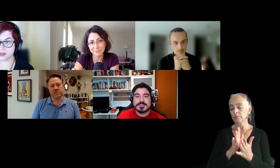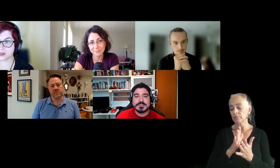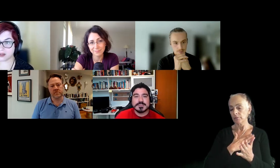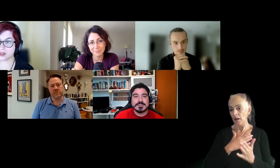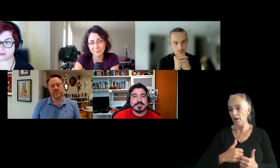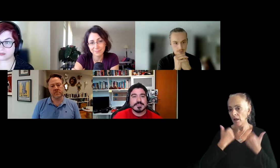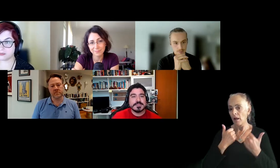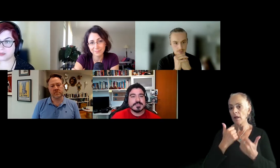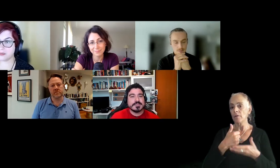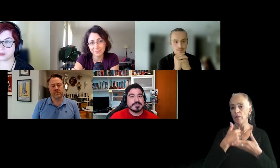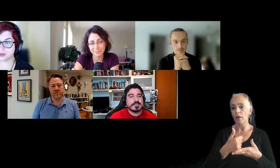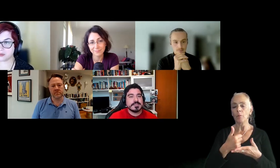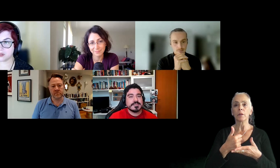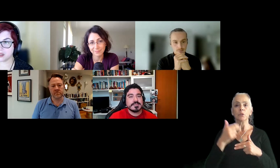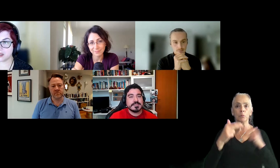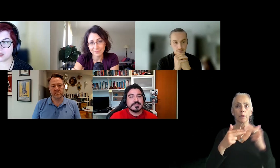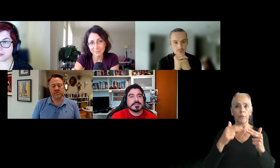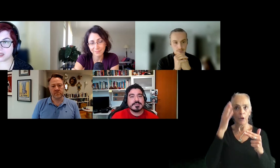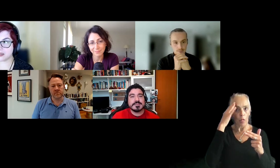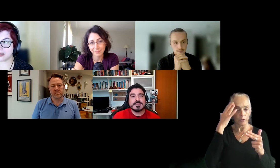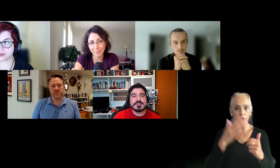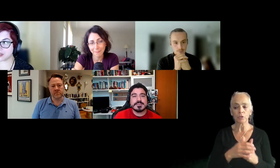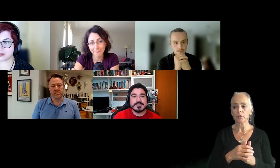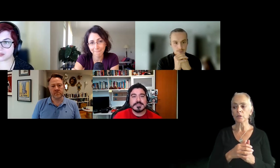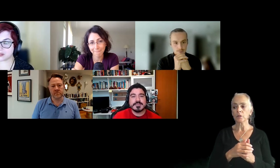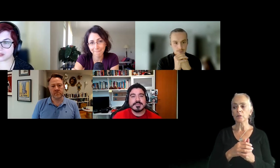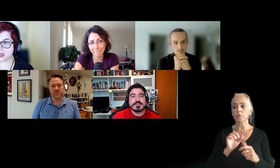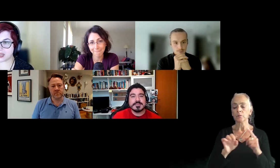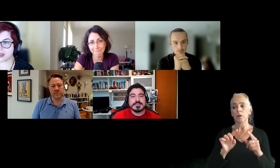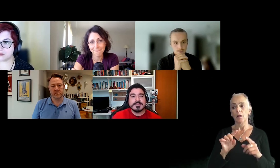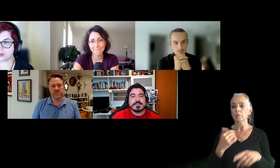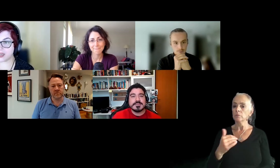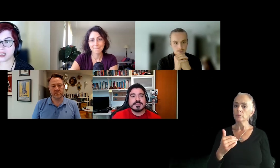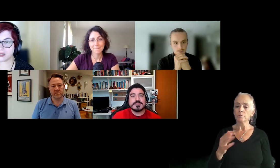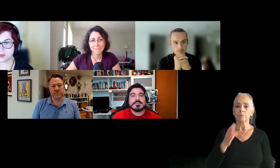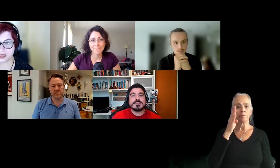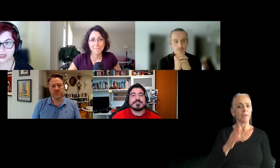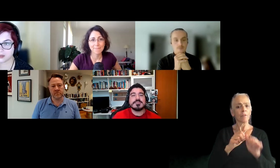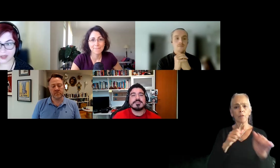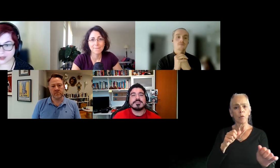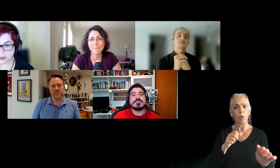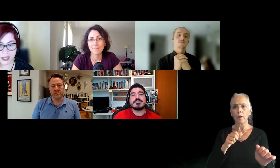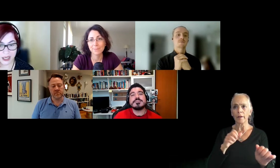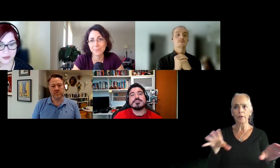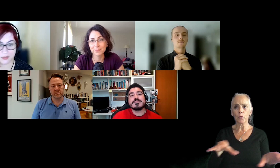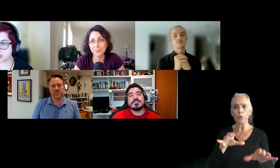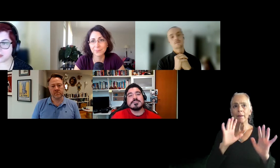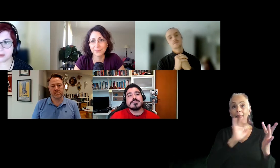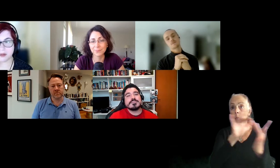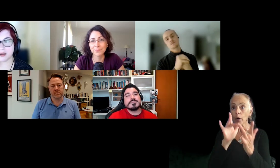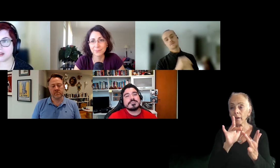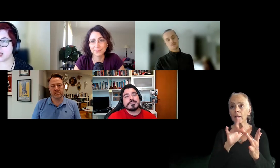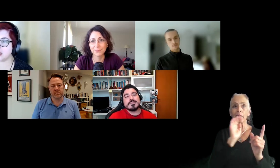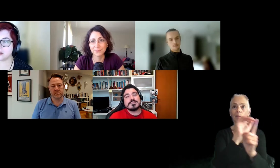build this knowledge and be able to, but never, never like avoided to be doing networking, to be